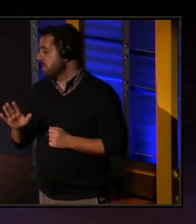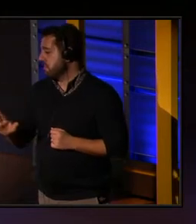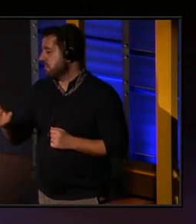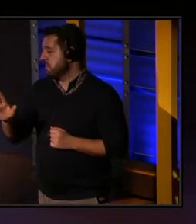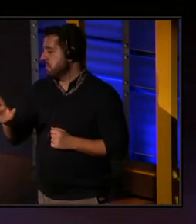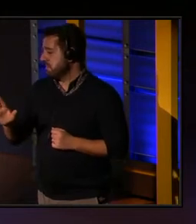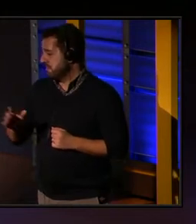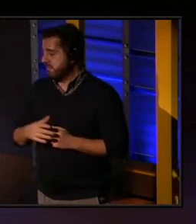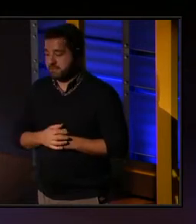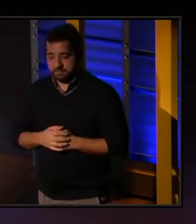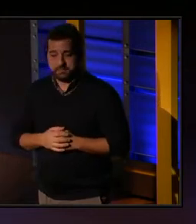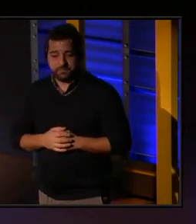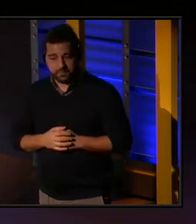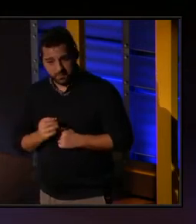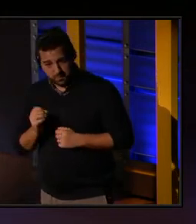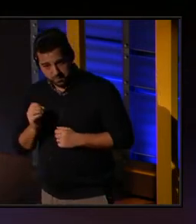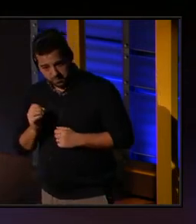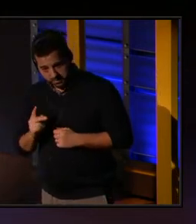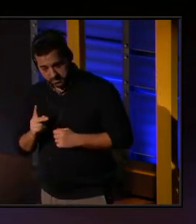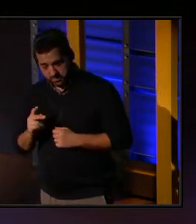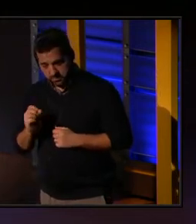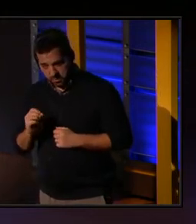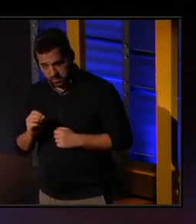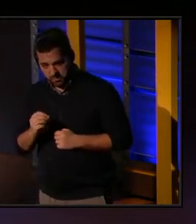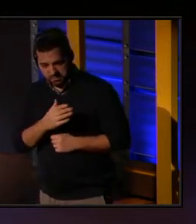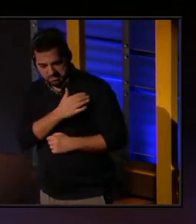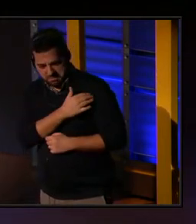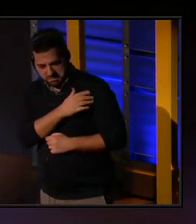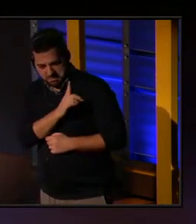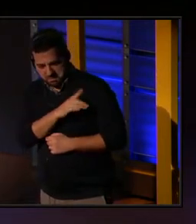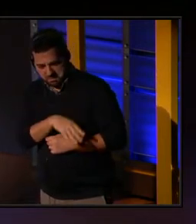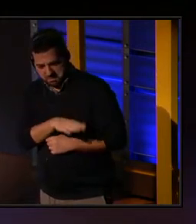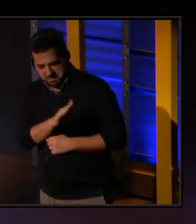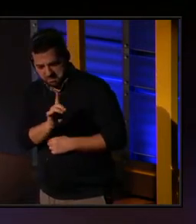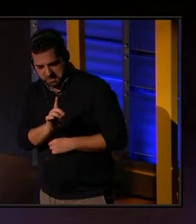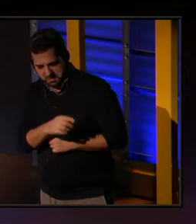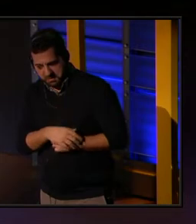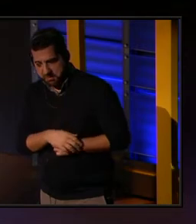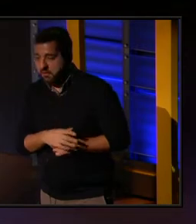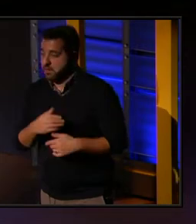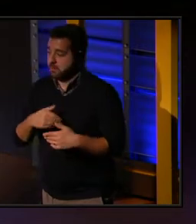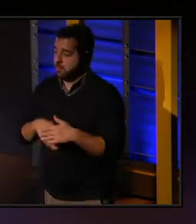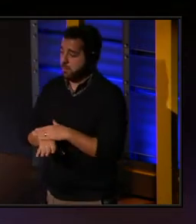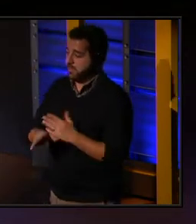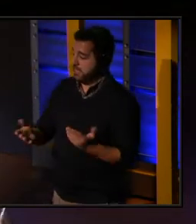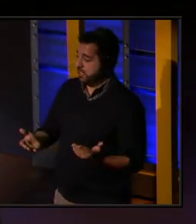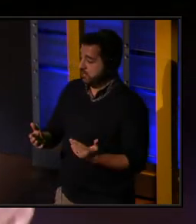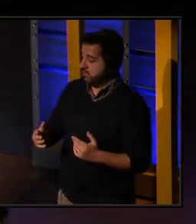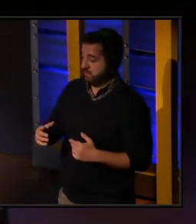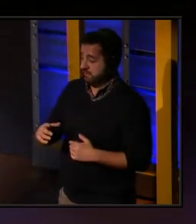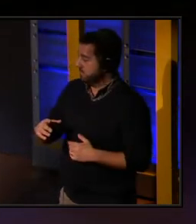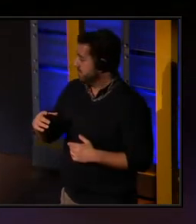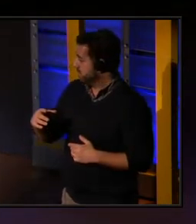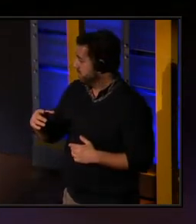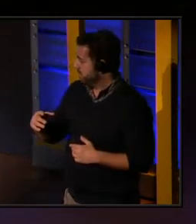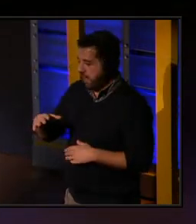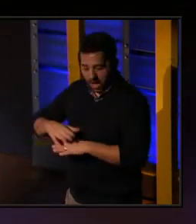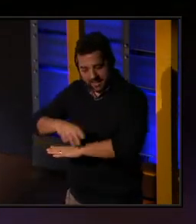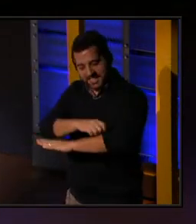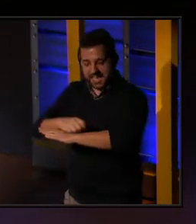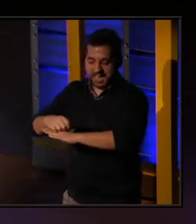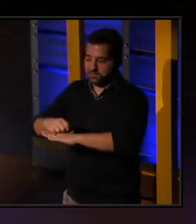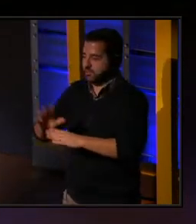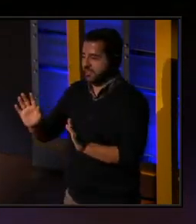that. I don't remember. So when you, remind me where you grew up. I was born here, just right here, on the stage.